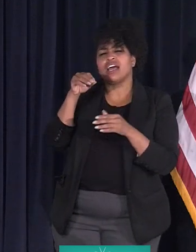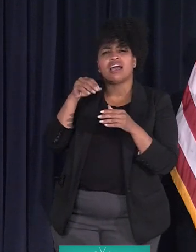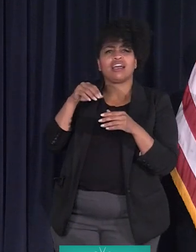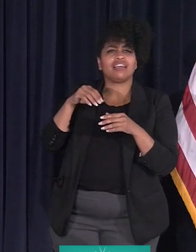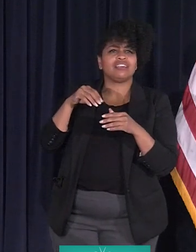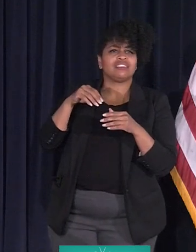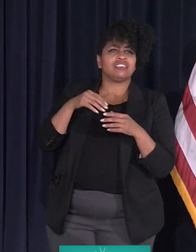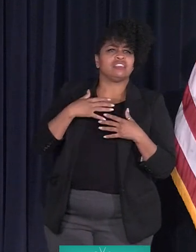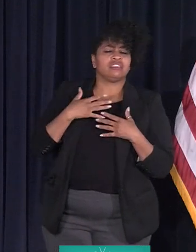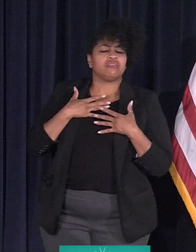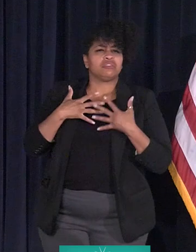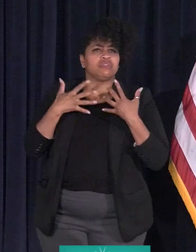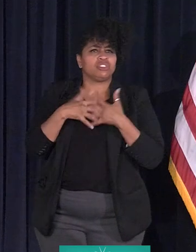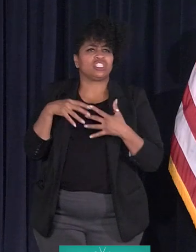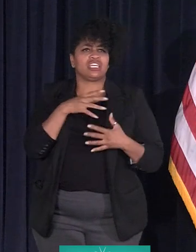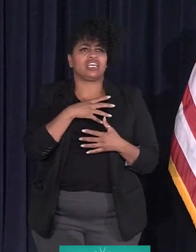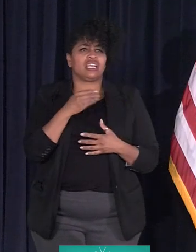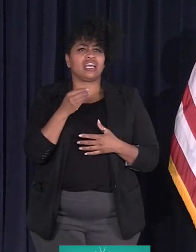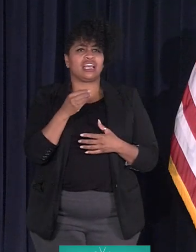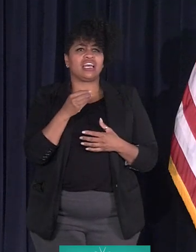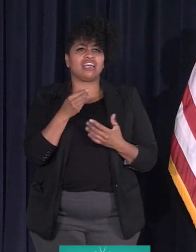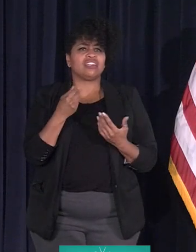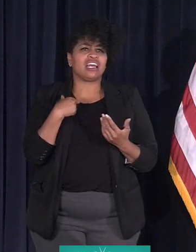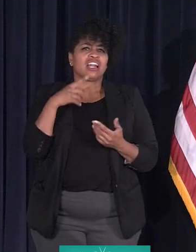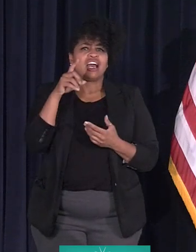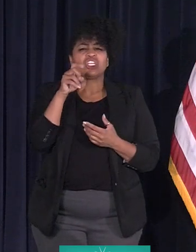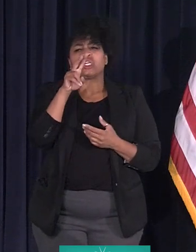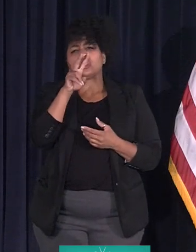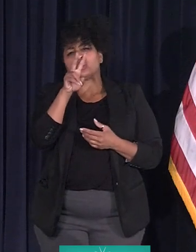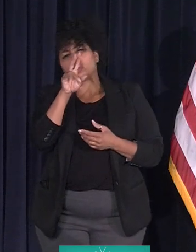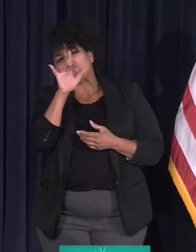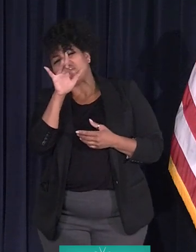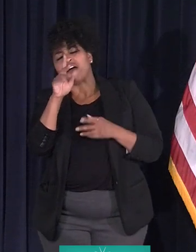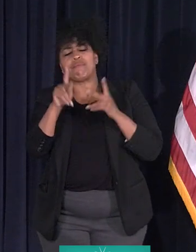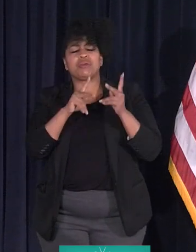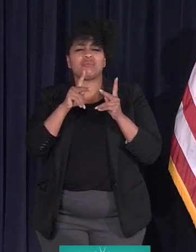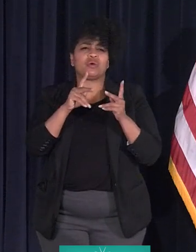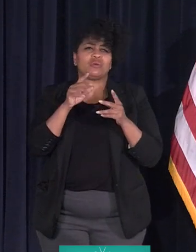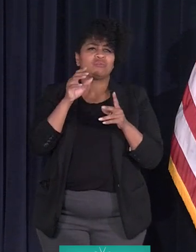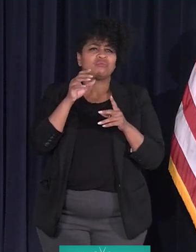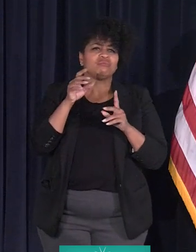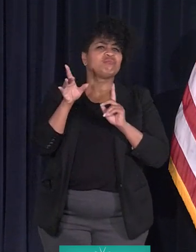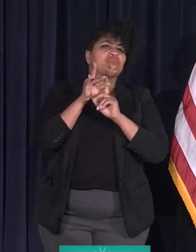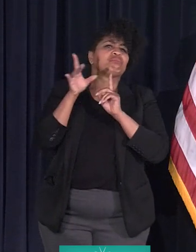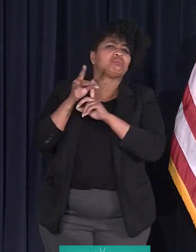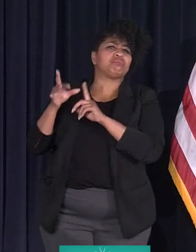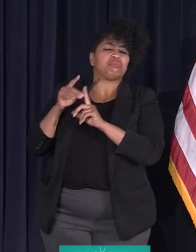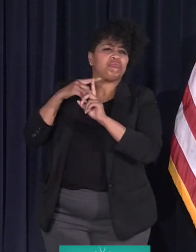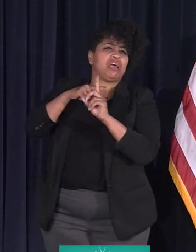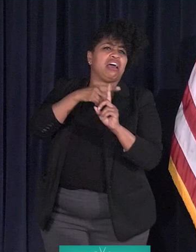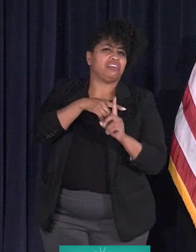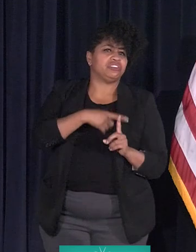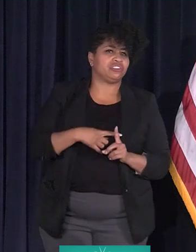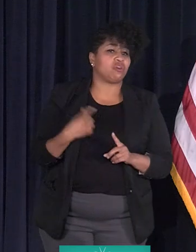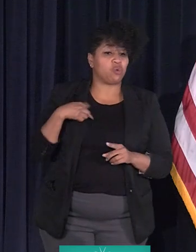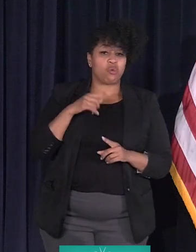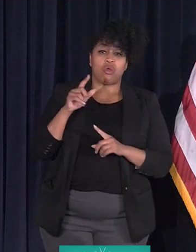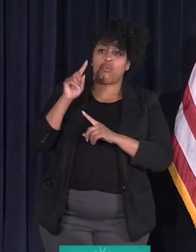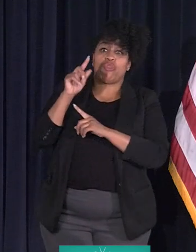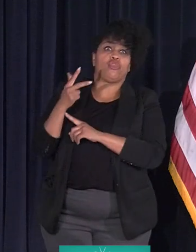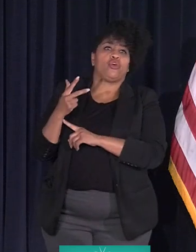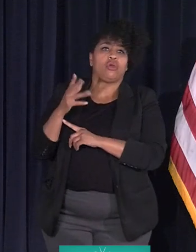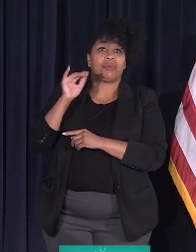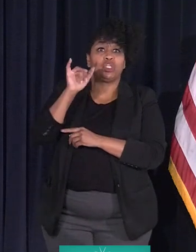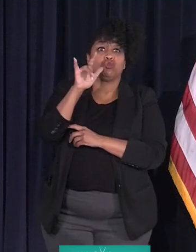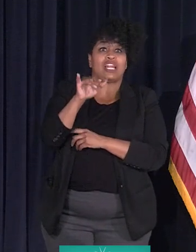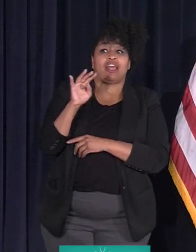and we basically every day had about 125 cases. We were almost a third of every case in the state. By July